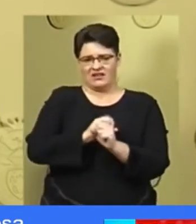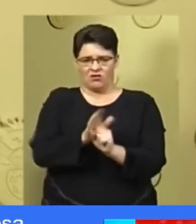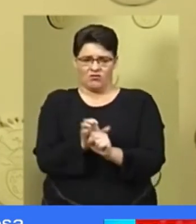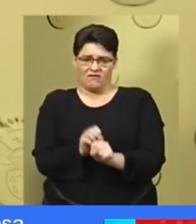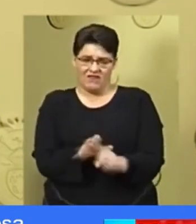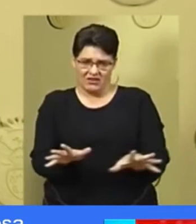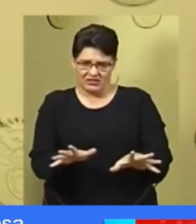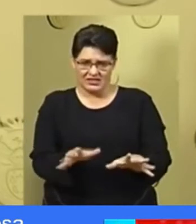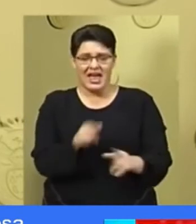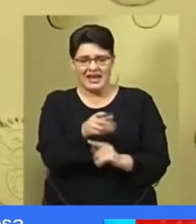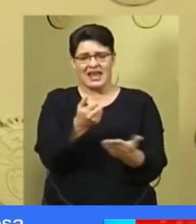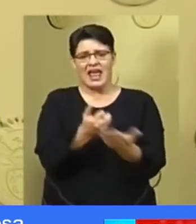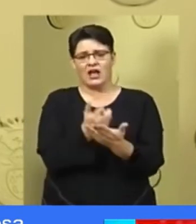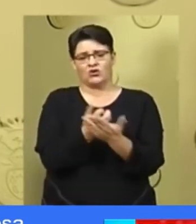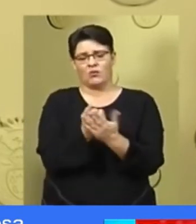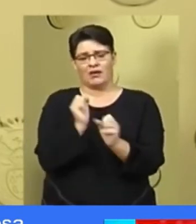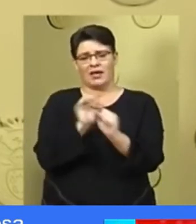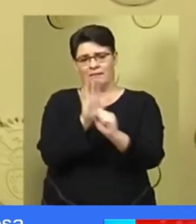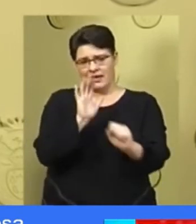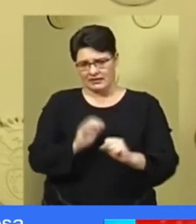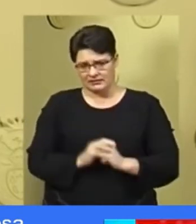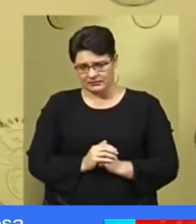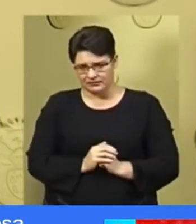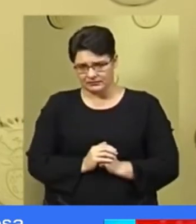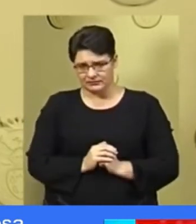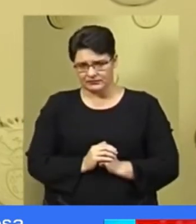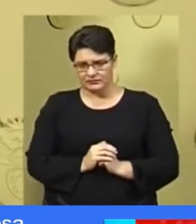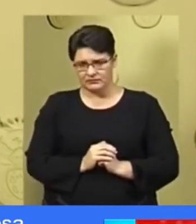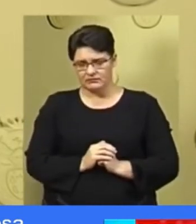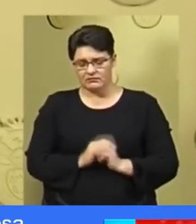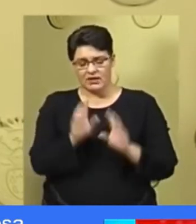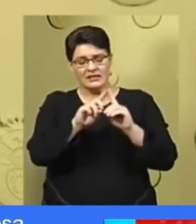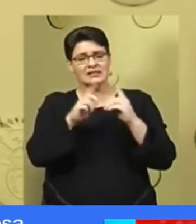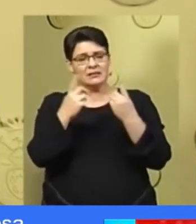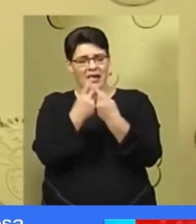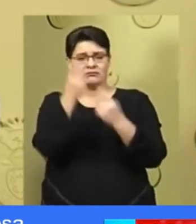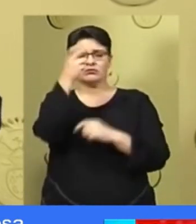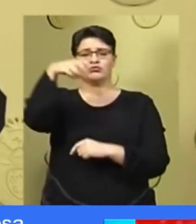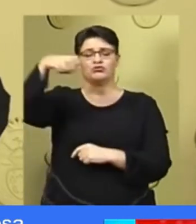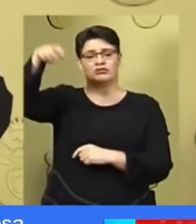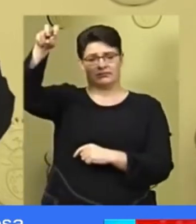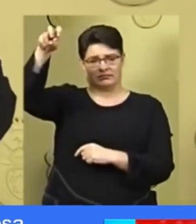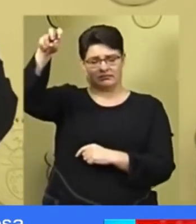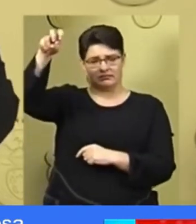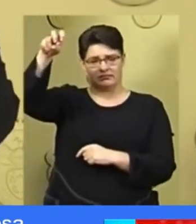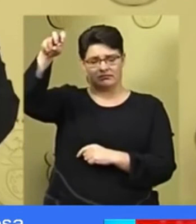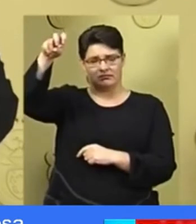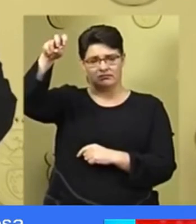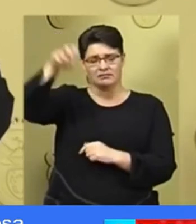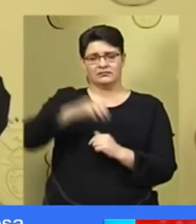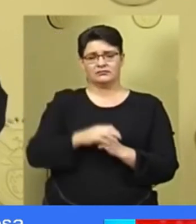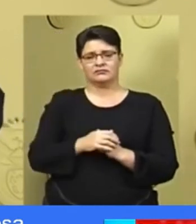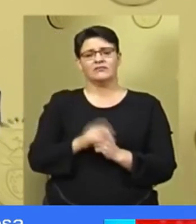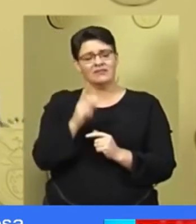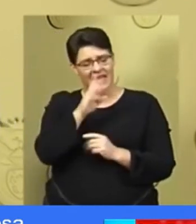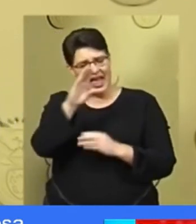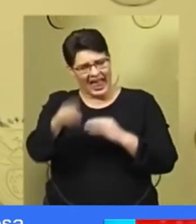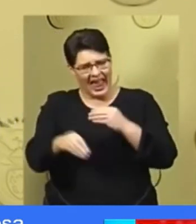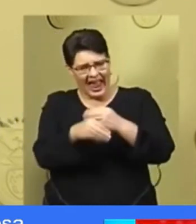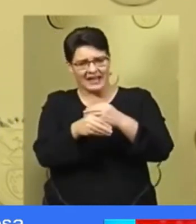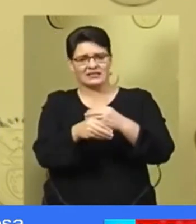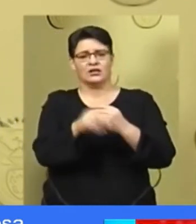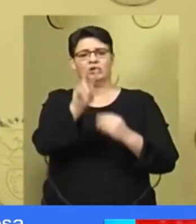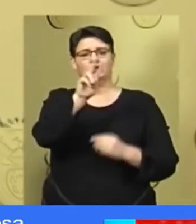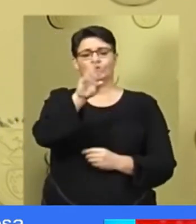virus and its economic impact. The Department of Tourism has made additional